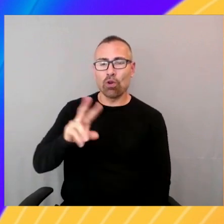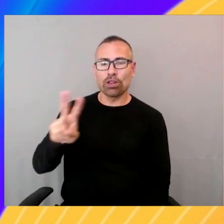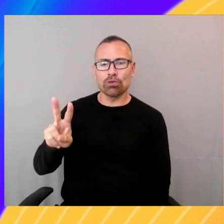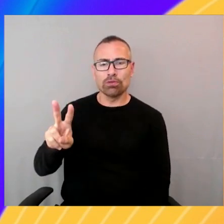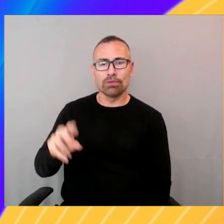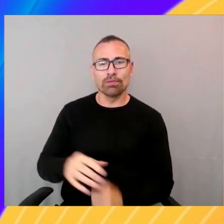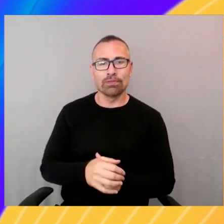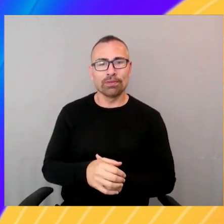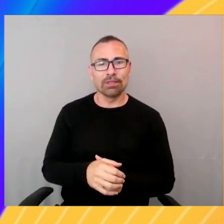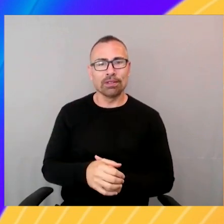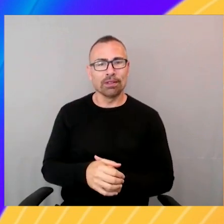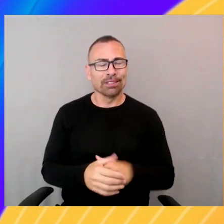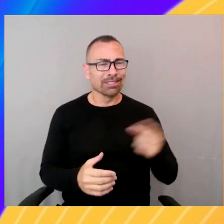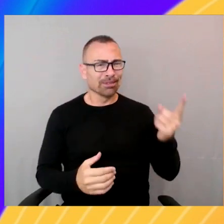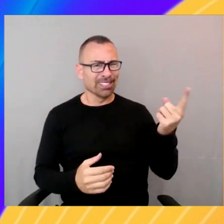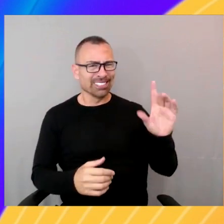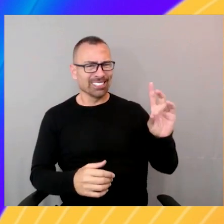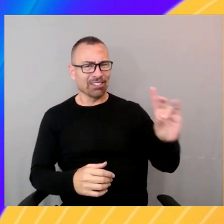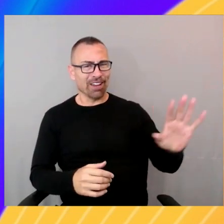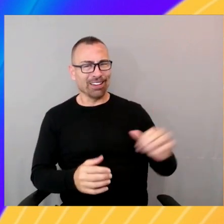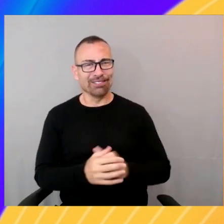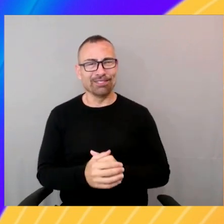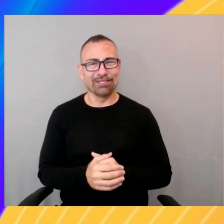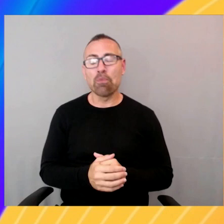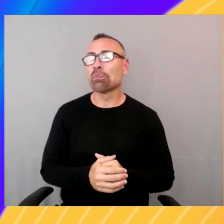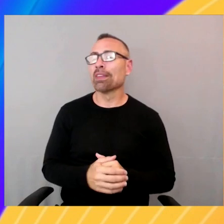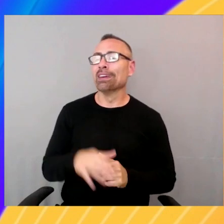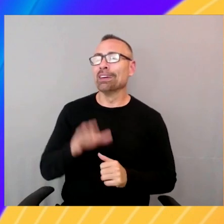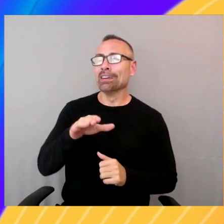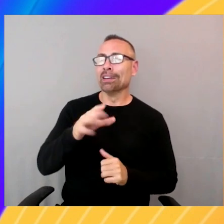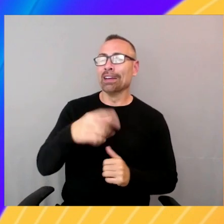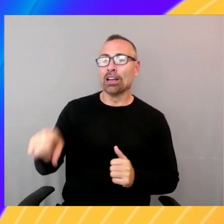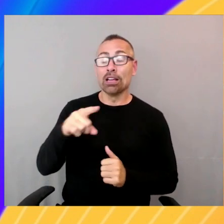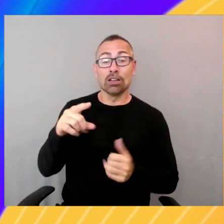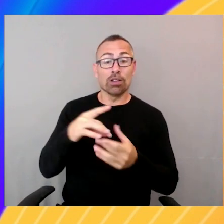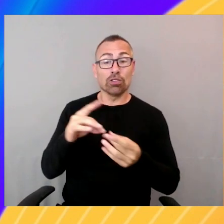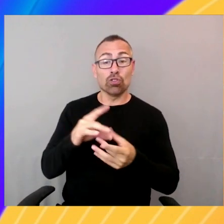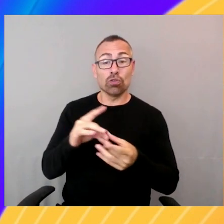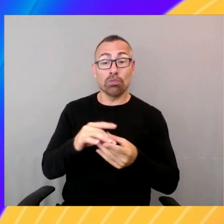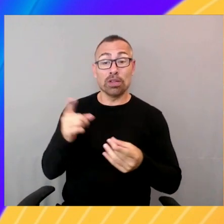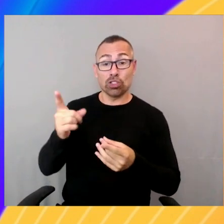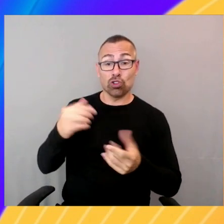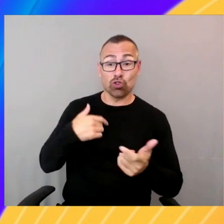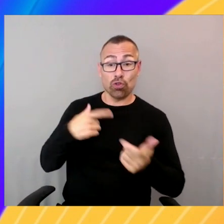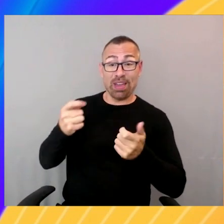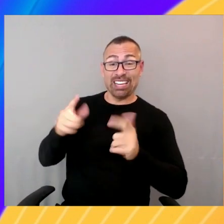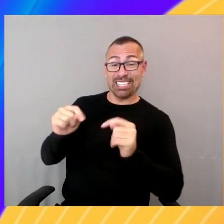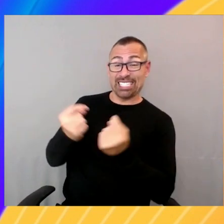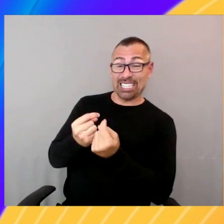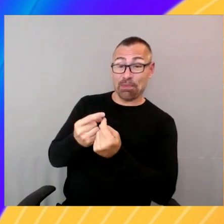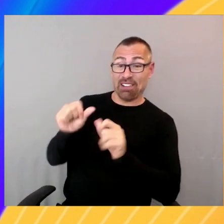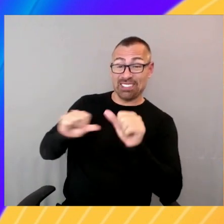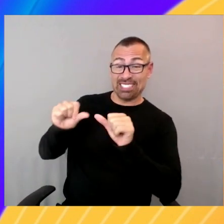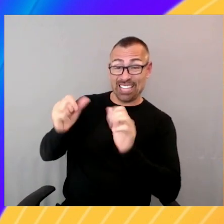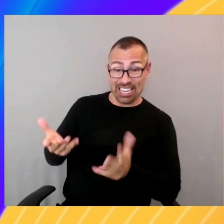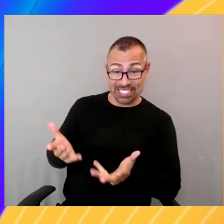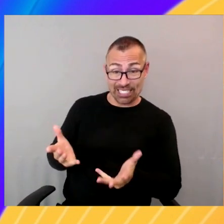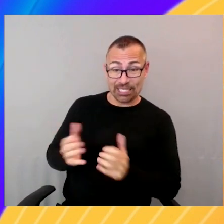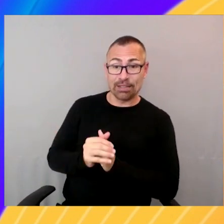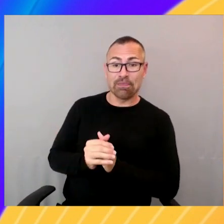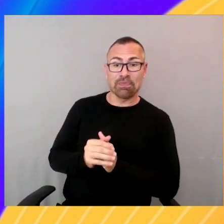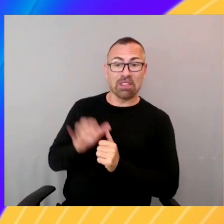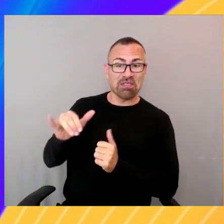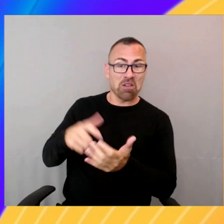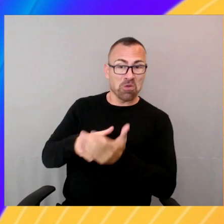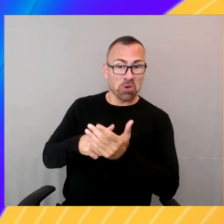Flevendee 5? Yeah. So you mentioned that you yourself, you manage a team of scientists. Does that require, you know, customers that want to